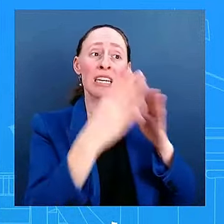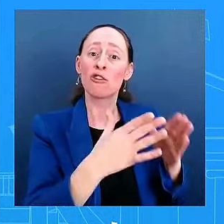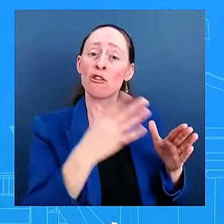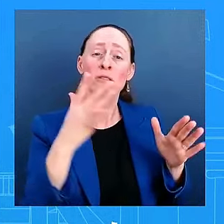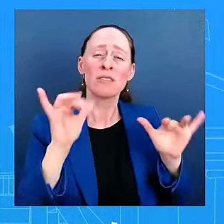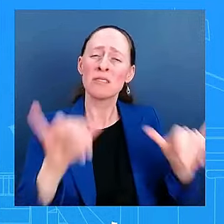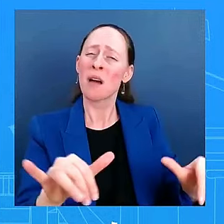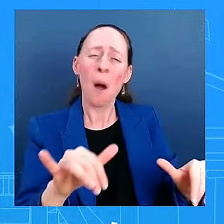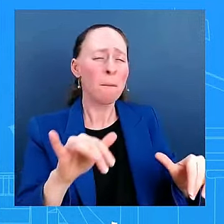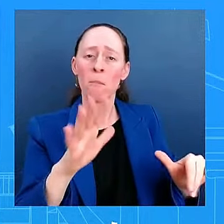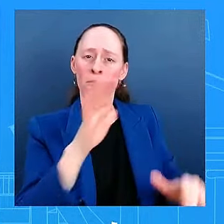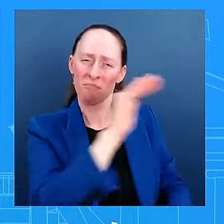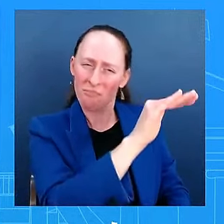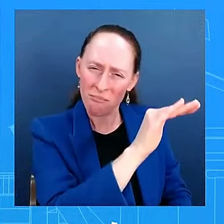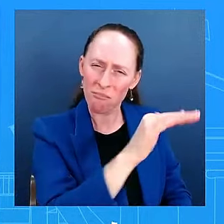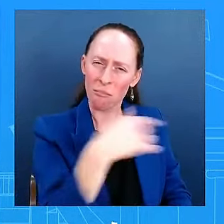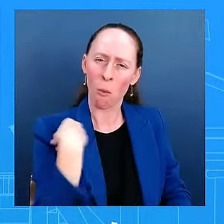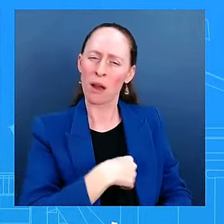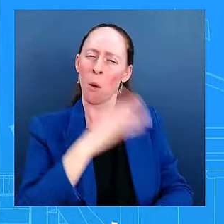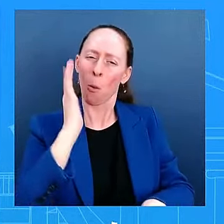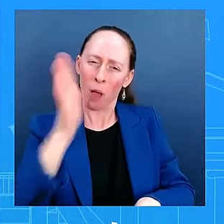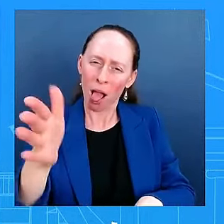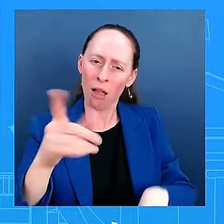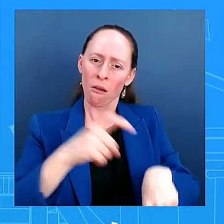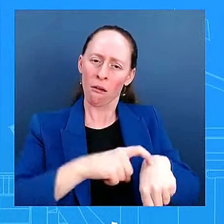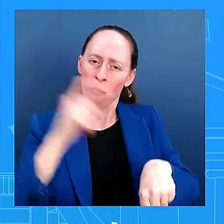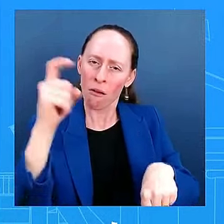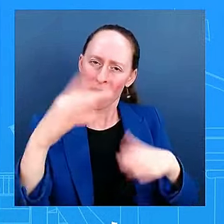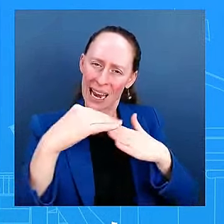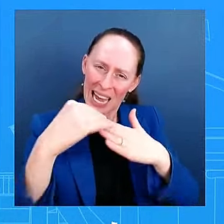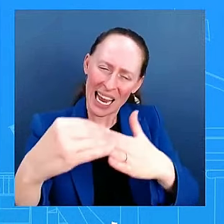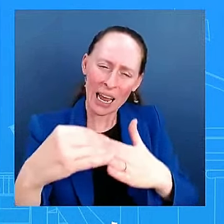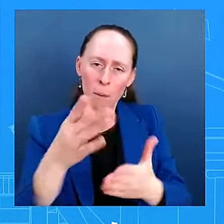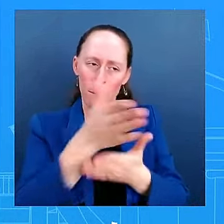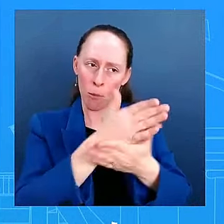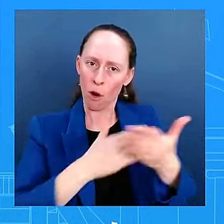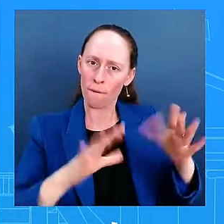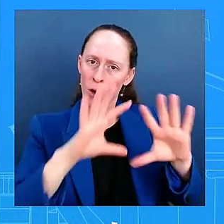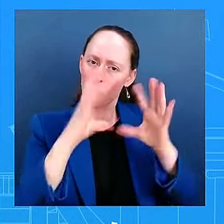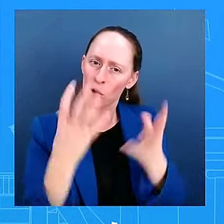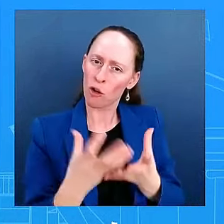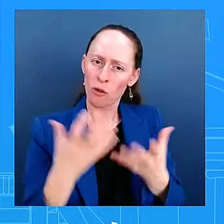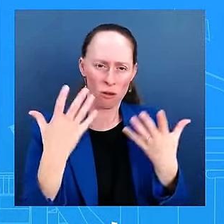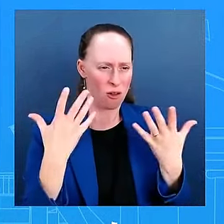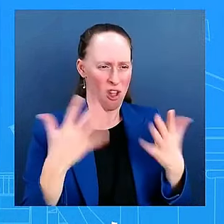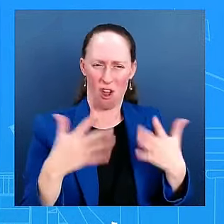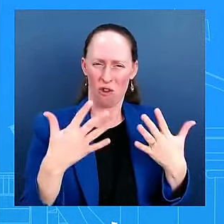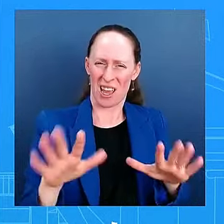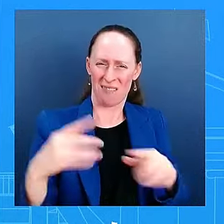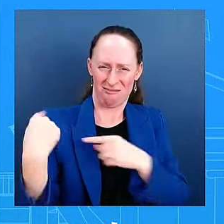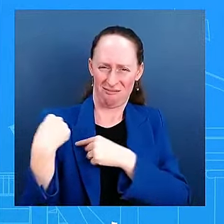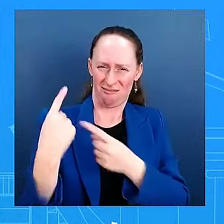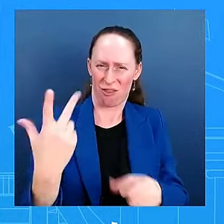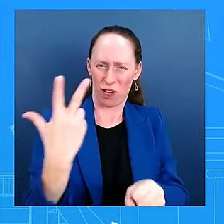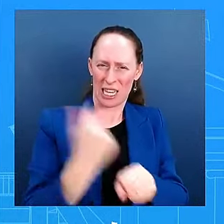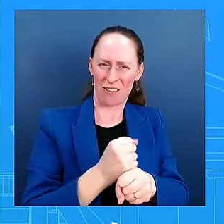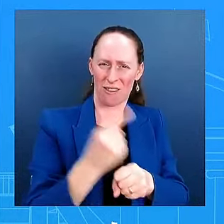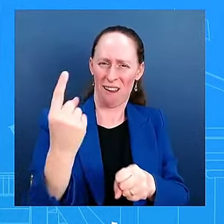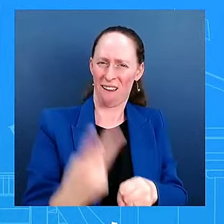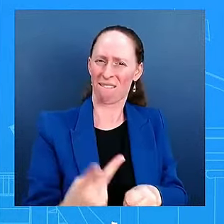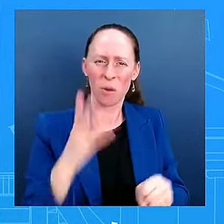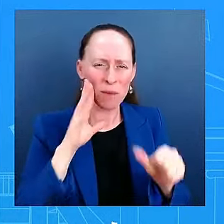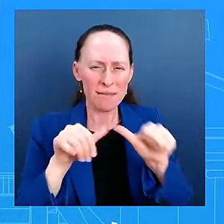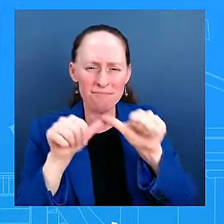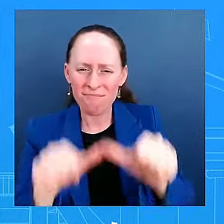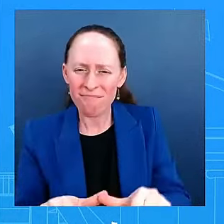means. And we've been able to see that for the last three plus years, whether it's Ukraine, whether it's the Middle East, whether it's Indo-Pacific, a